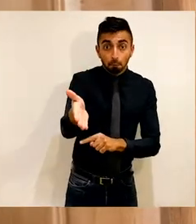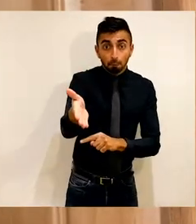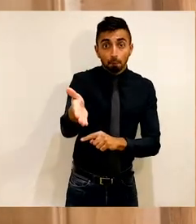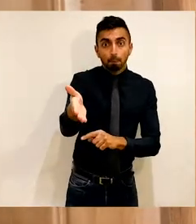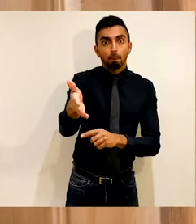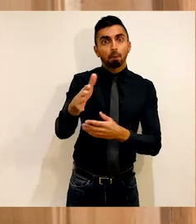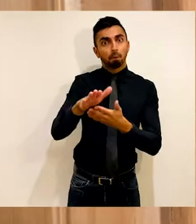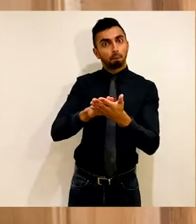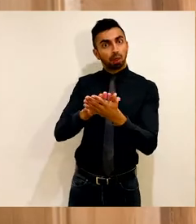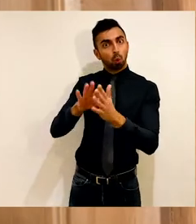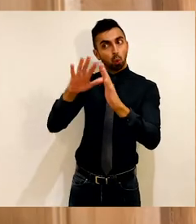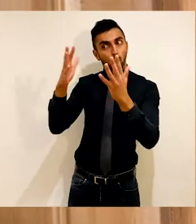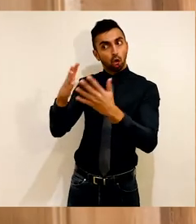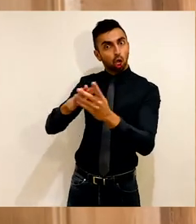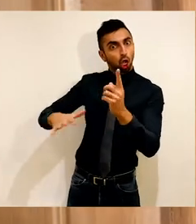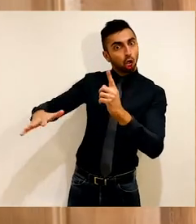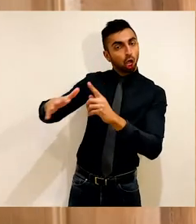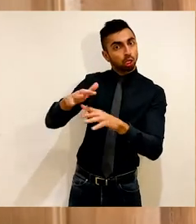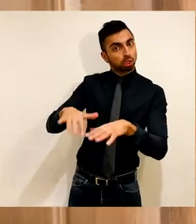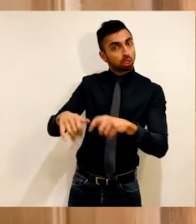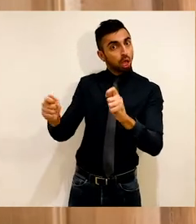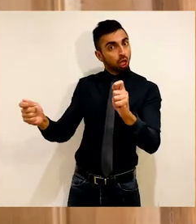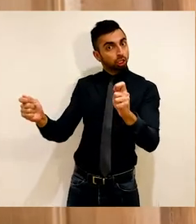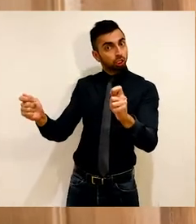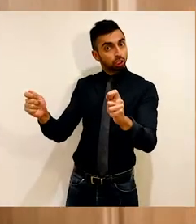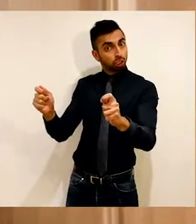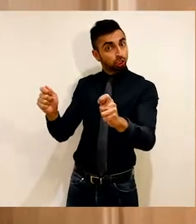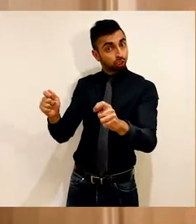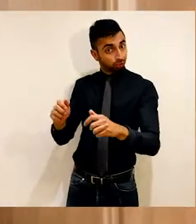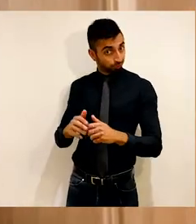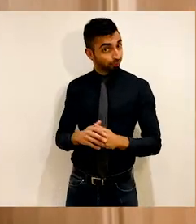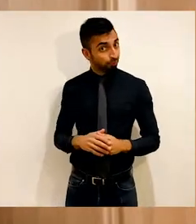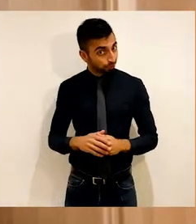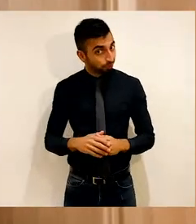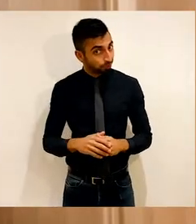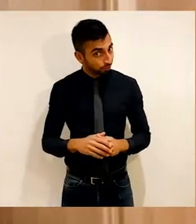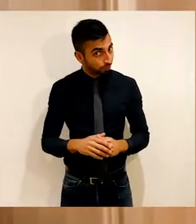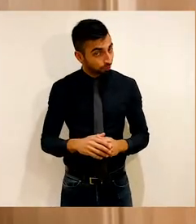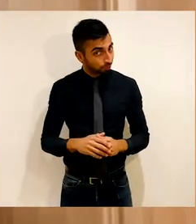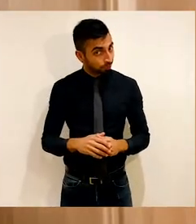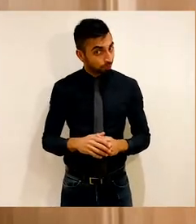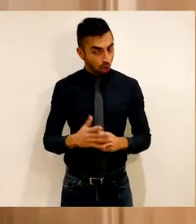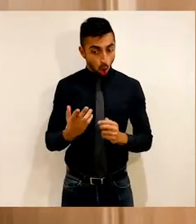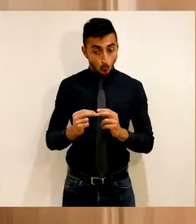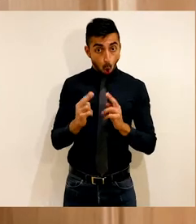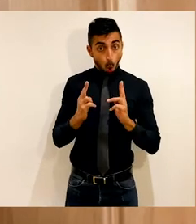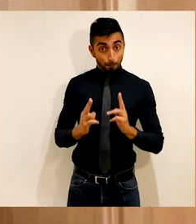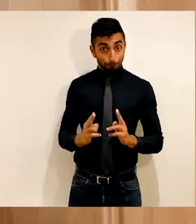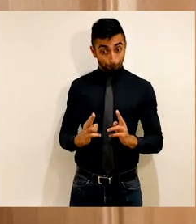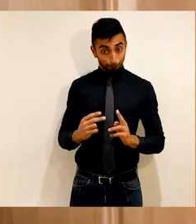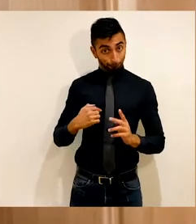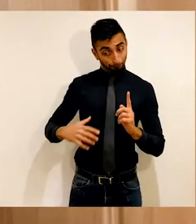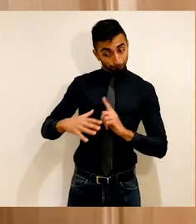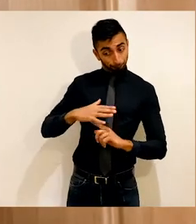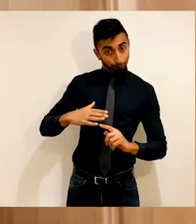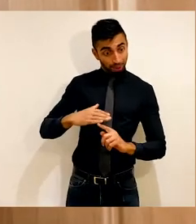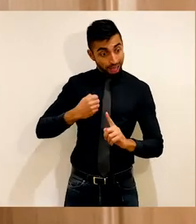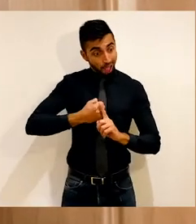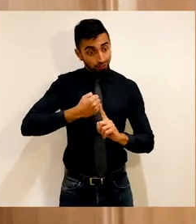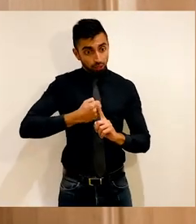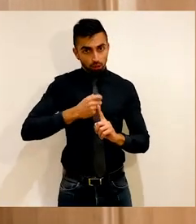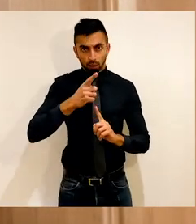access, the quicker our world will change. But don't just flex your advocacy skills at home.